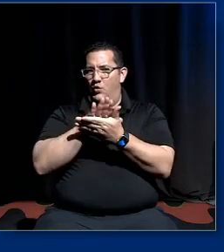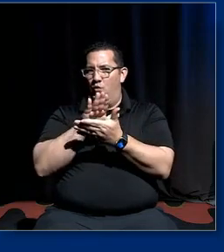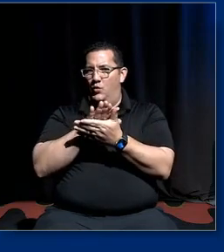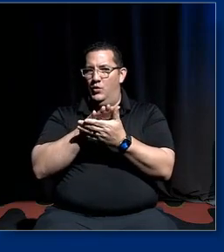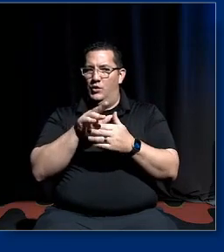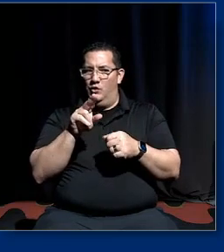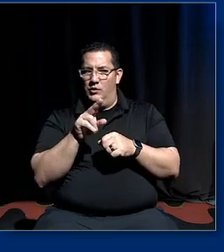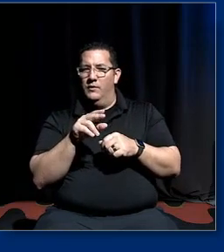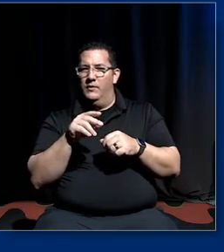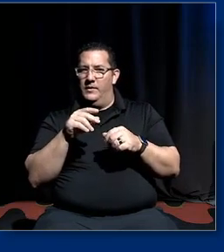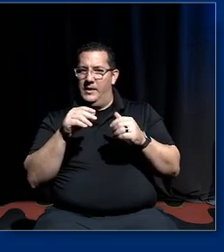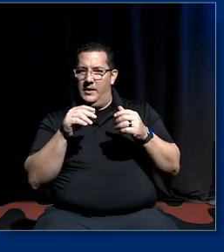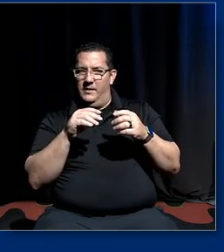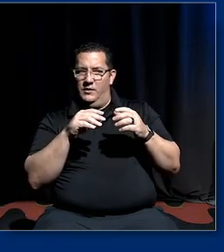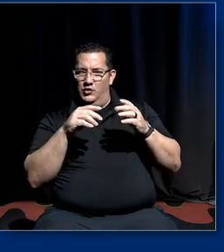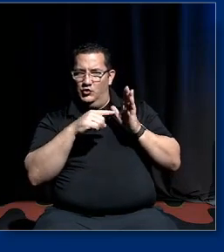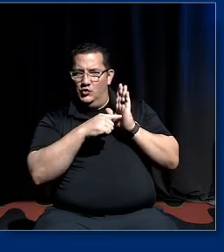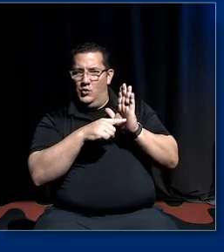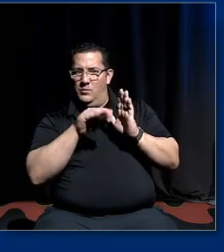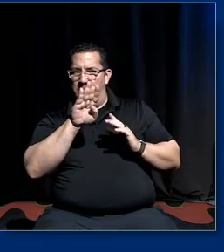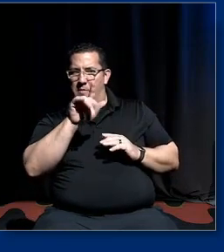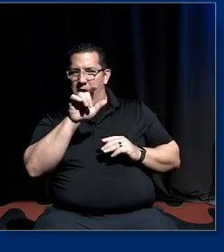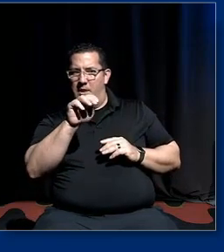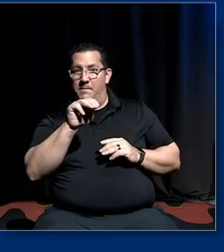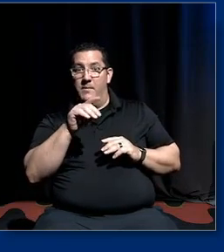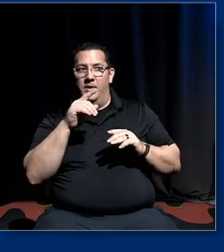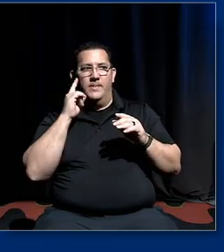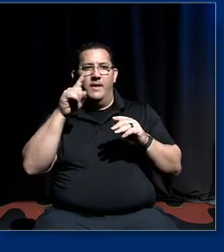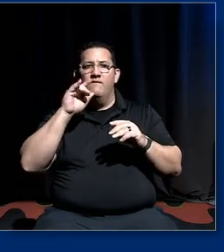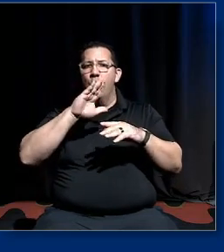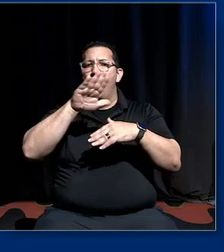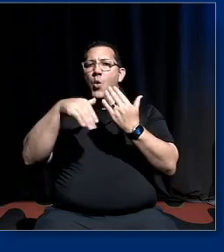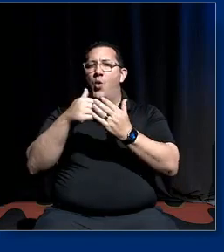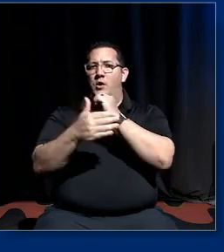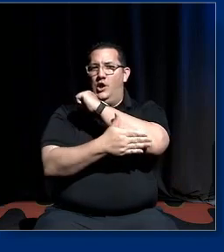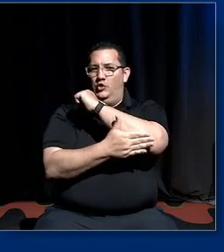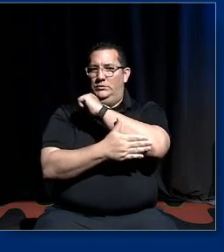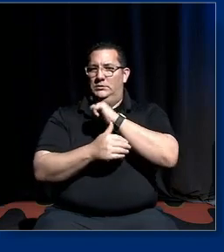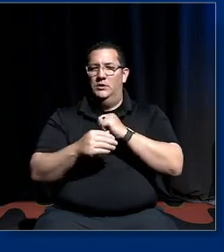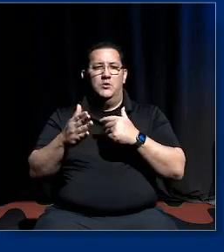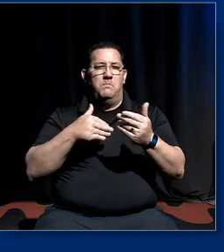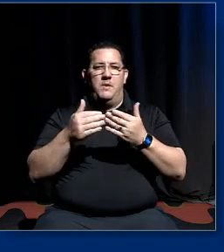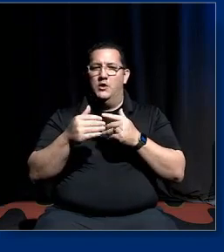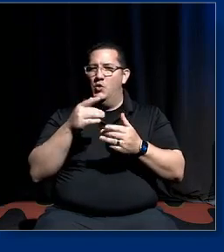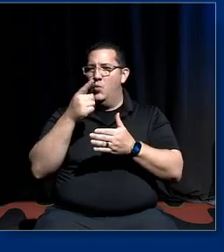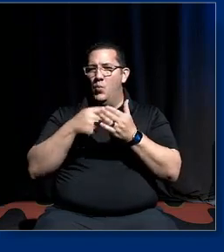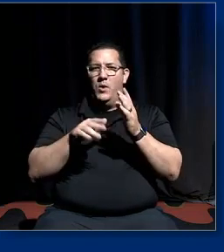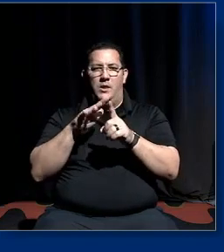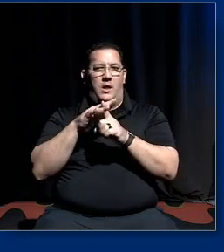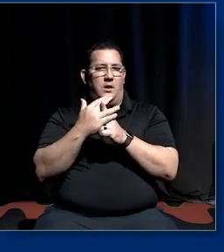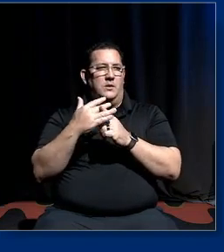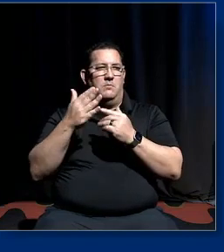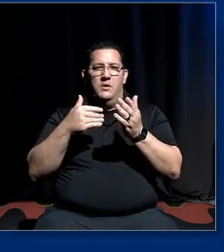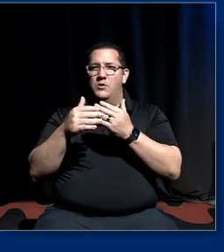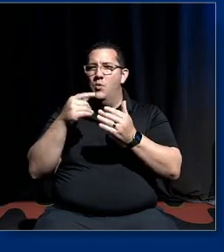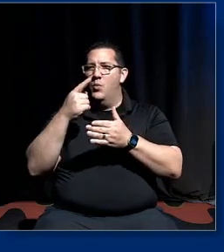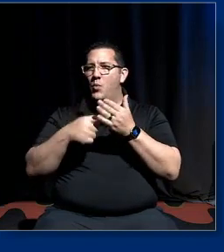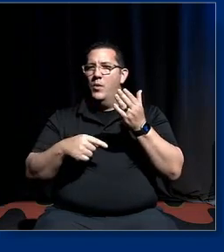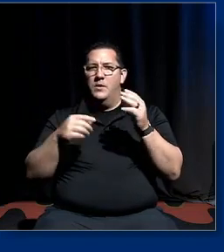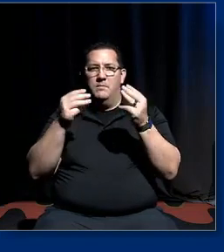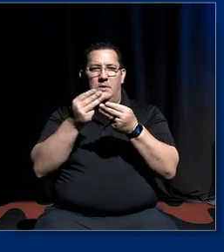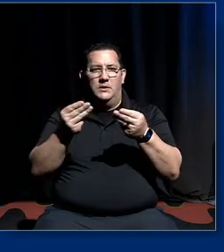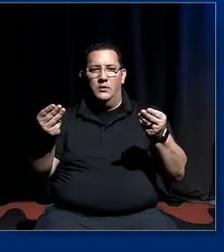across the country um no matter the context no matter what the material is the government has already defined